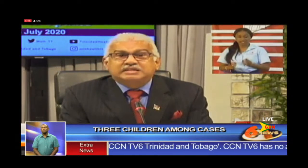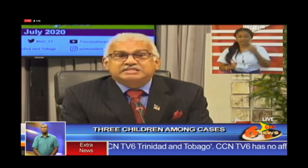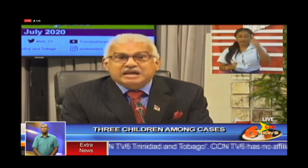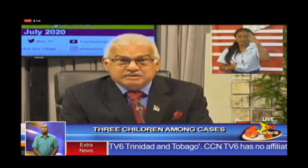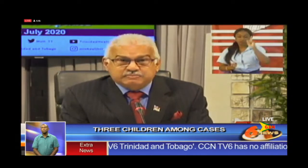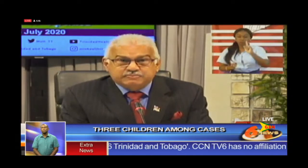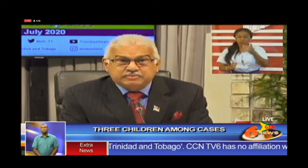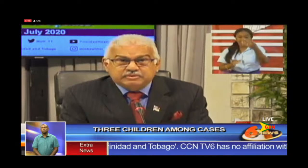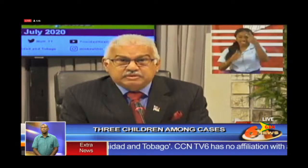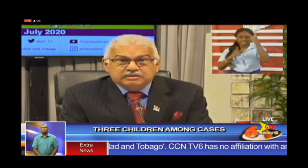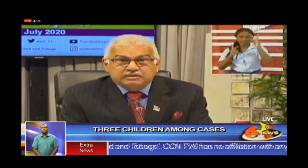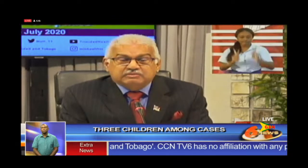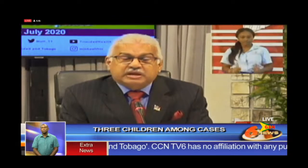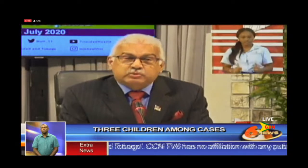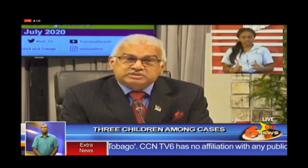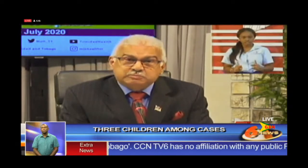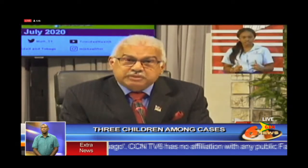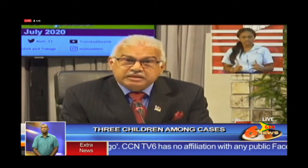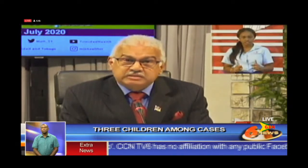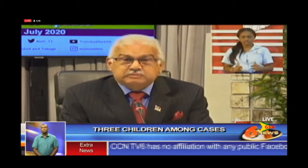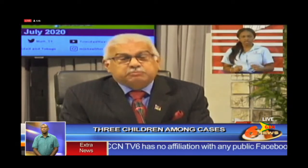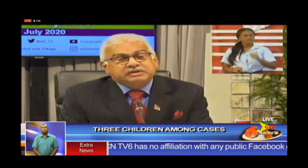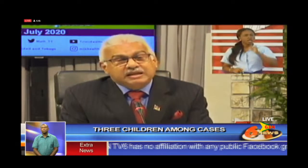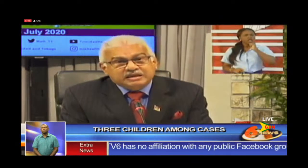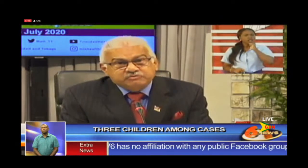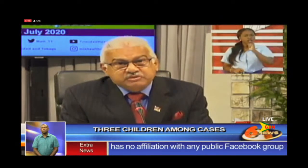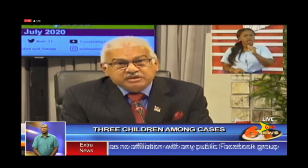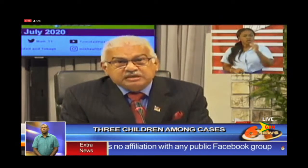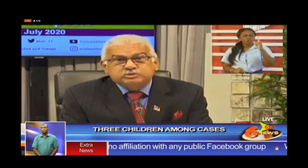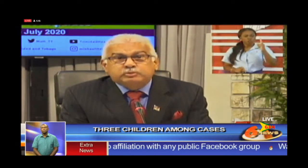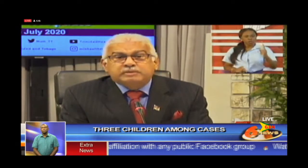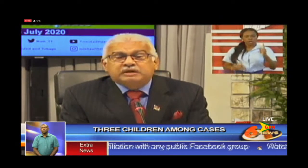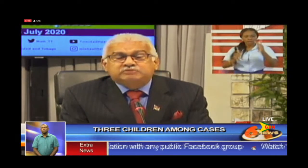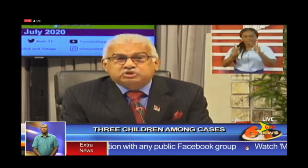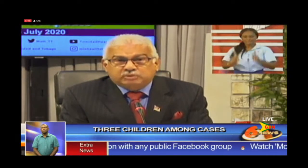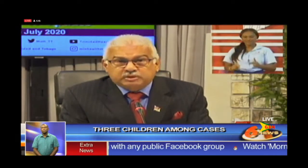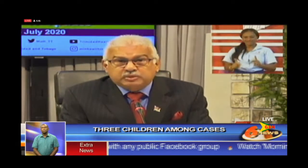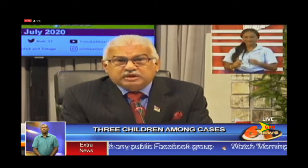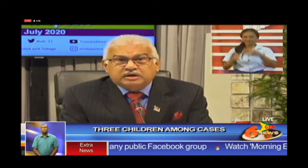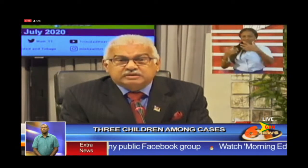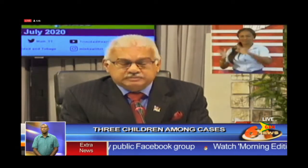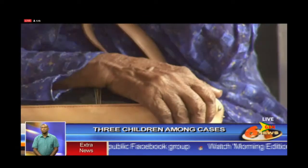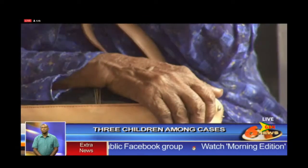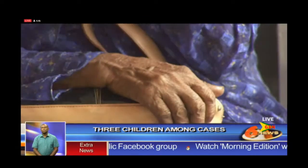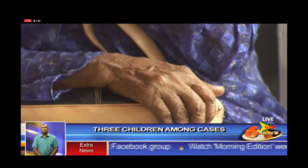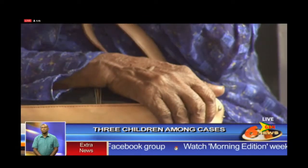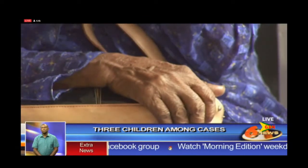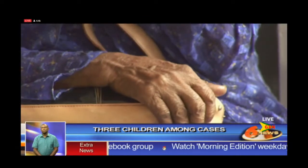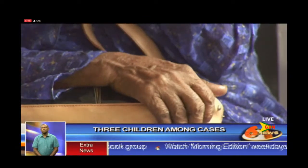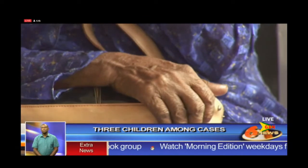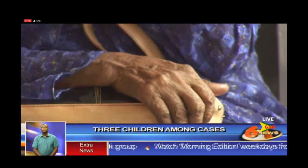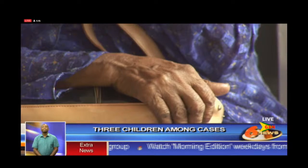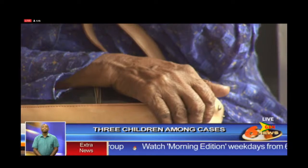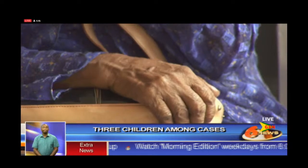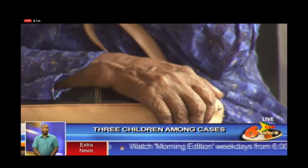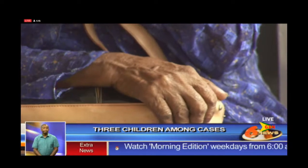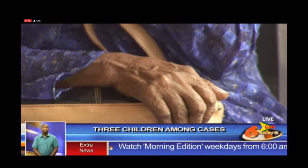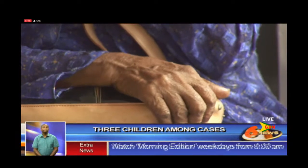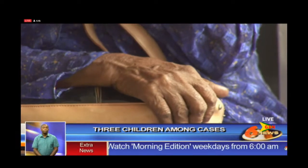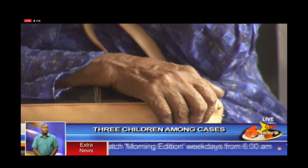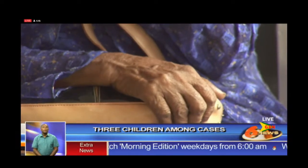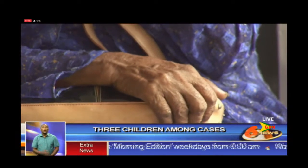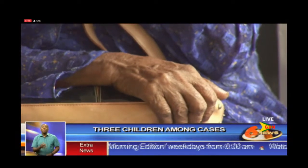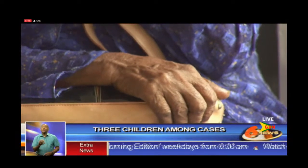at a time. That was in place, but like everything else, we may have dropped our guard. This is one visitor